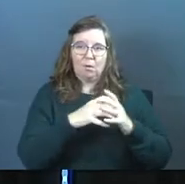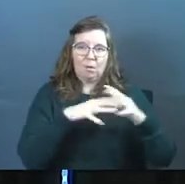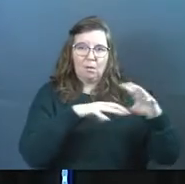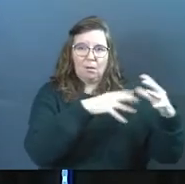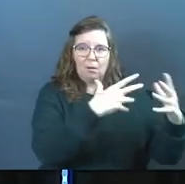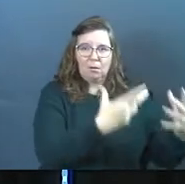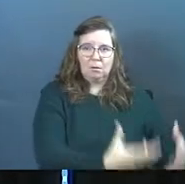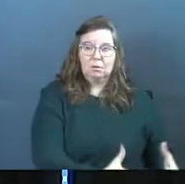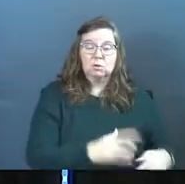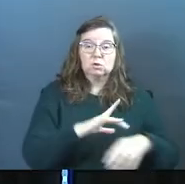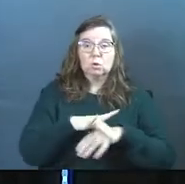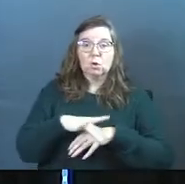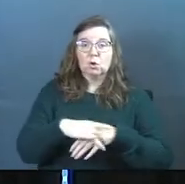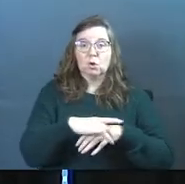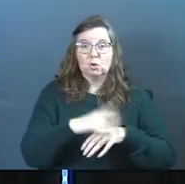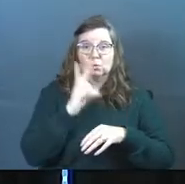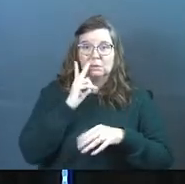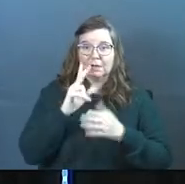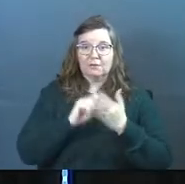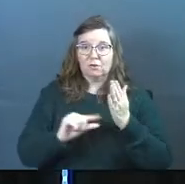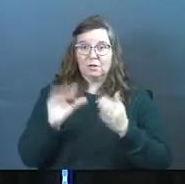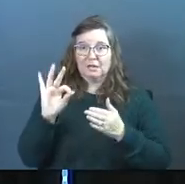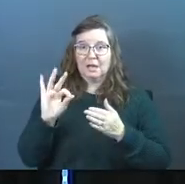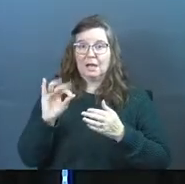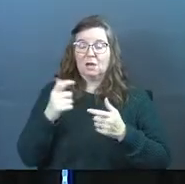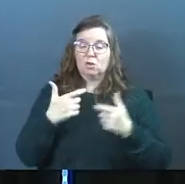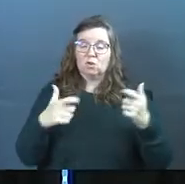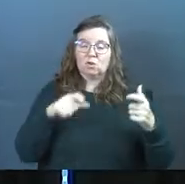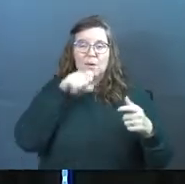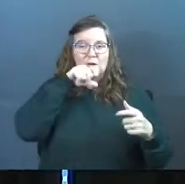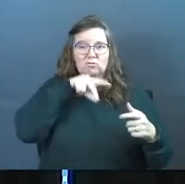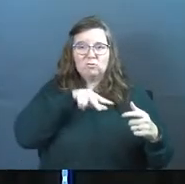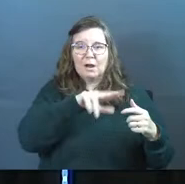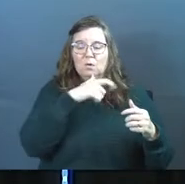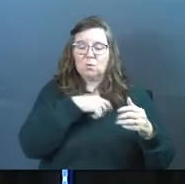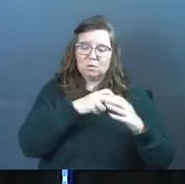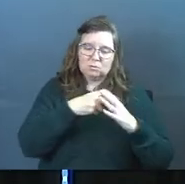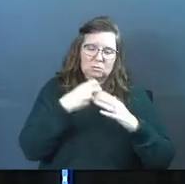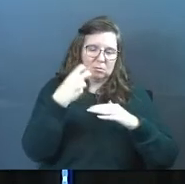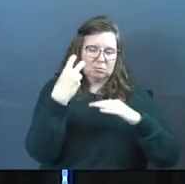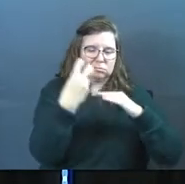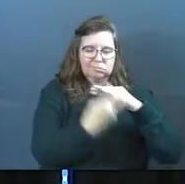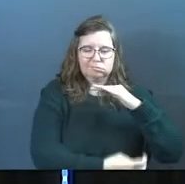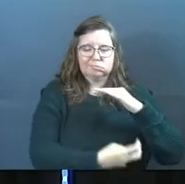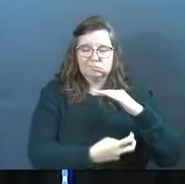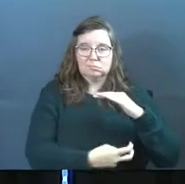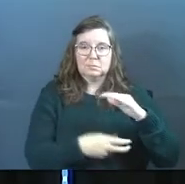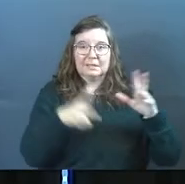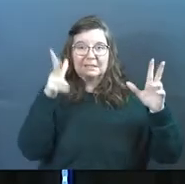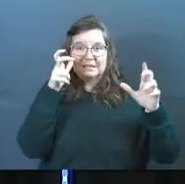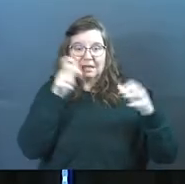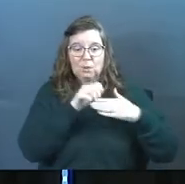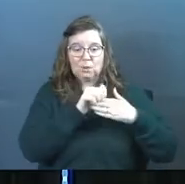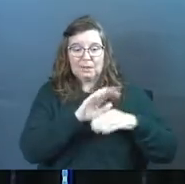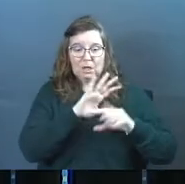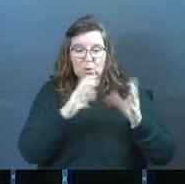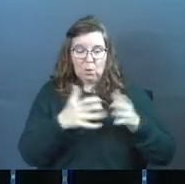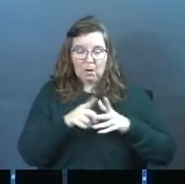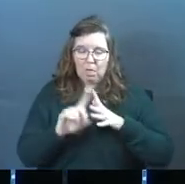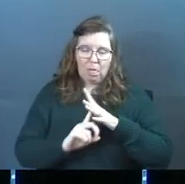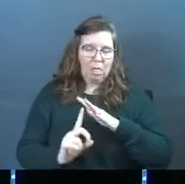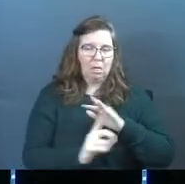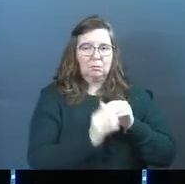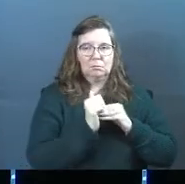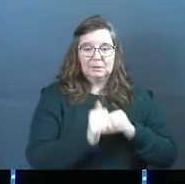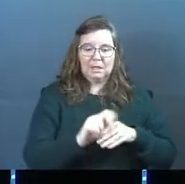they cast them to earth. You're going to see verse 9. great dragon was hurled down to the ancient serpent called the devil or Satan, who leads the whole world astray.